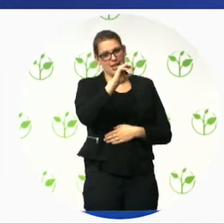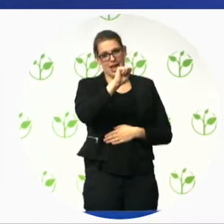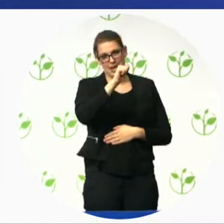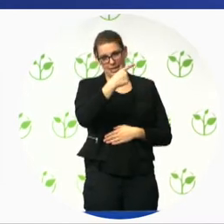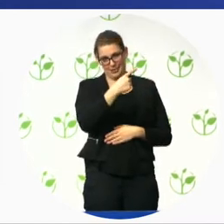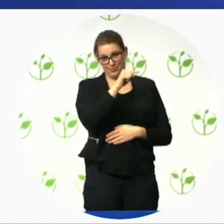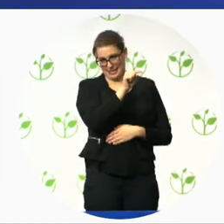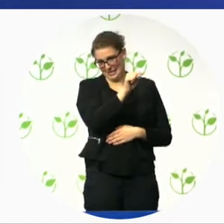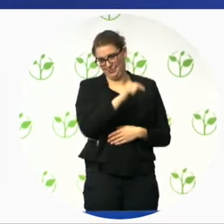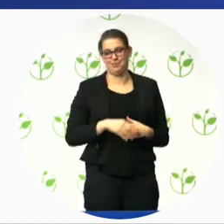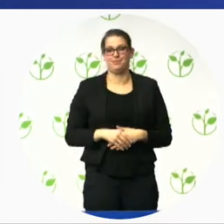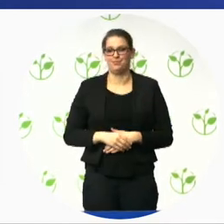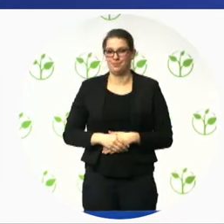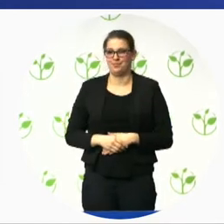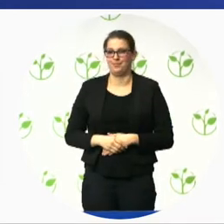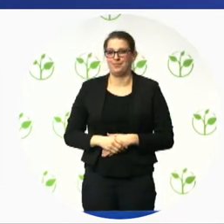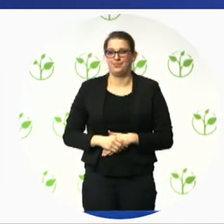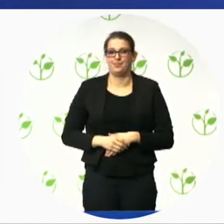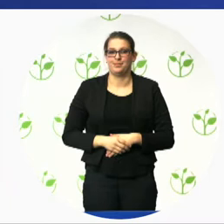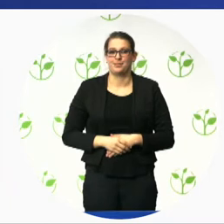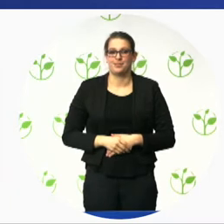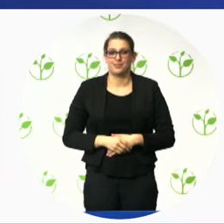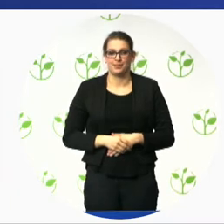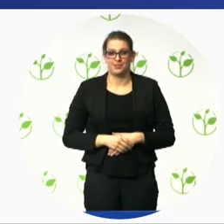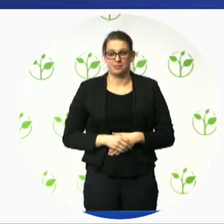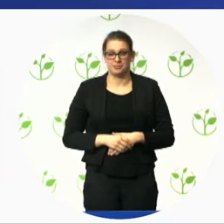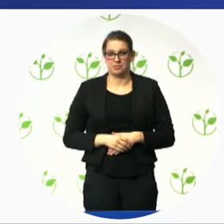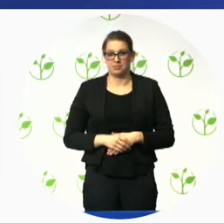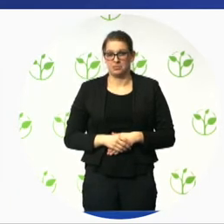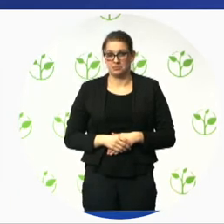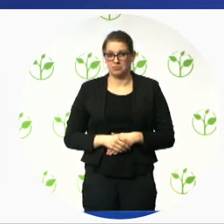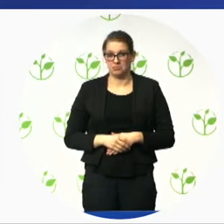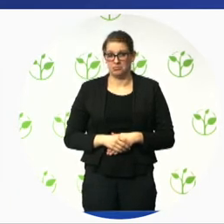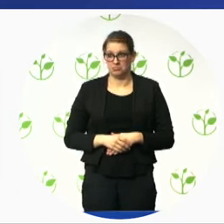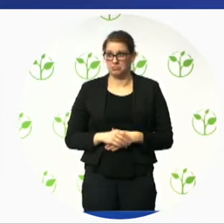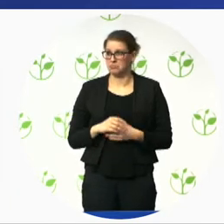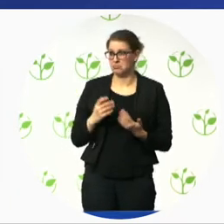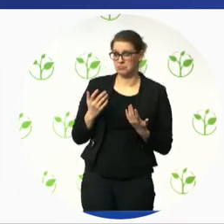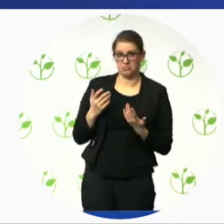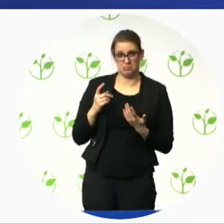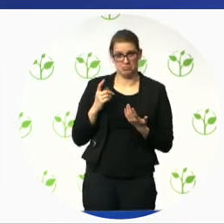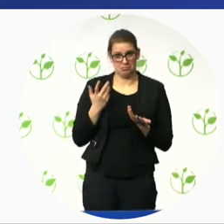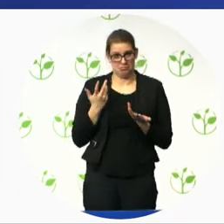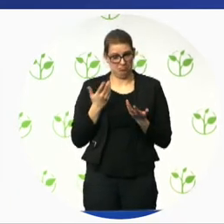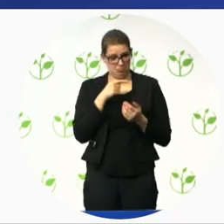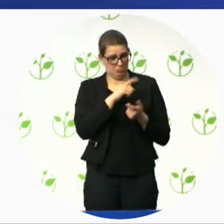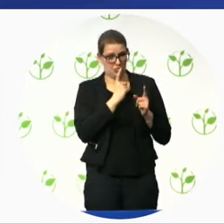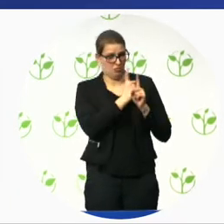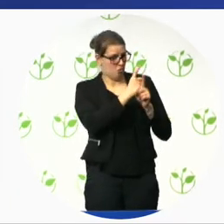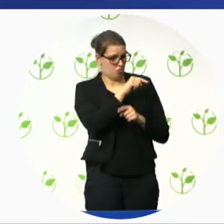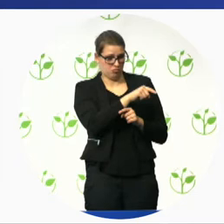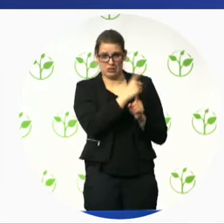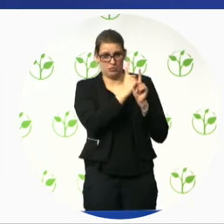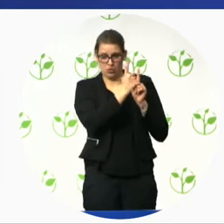from my point of view it's very simple way simple and straightforward and about the costs